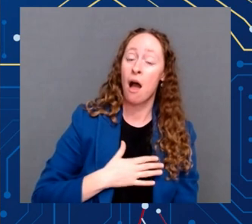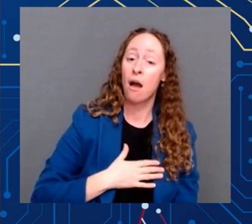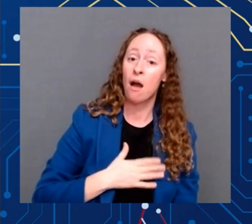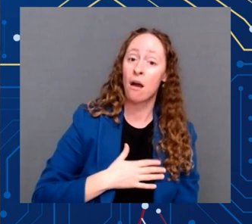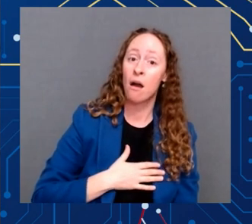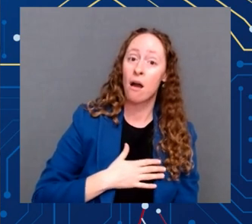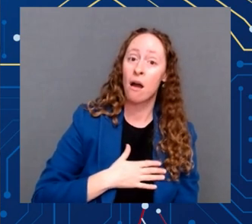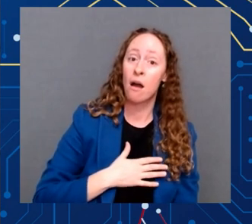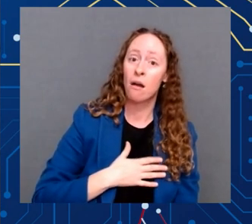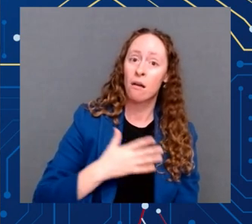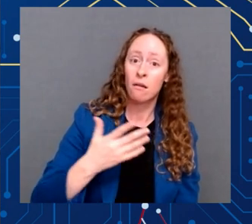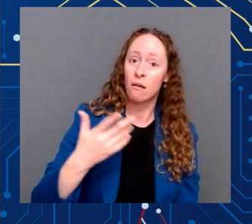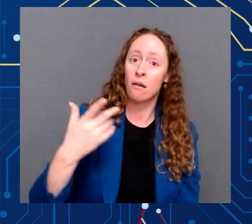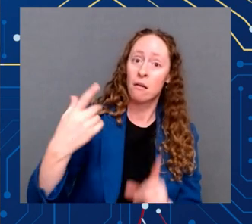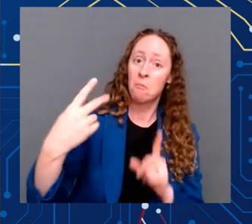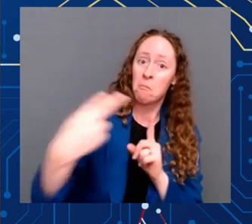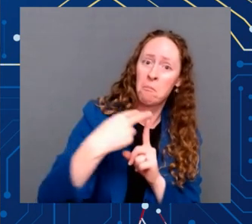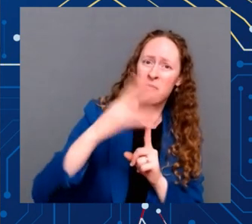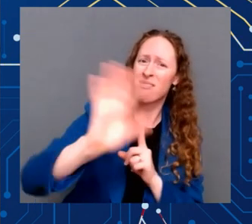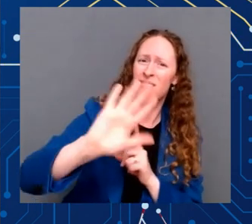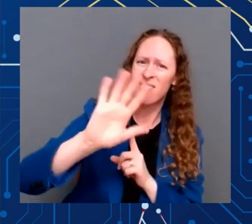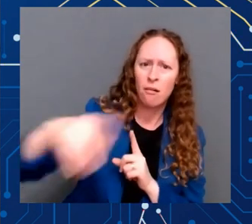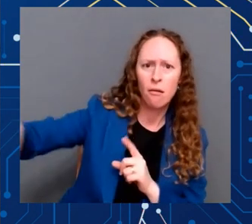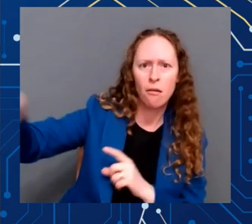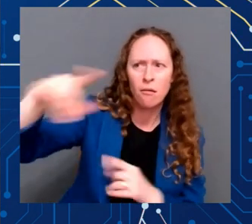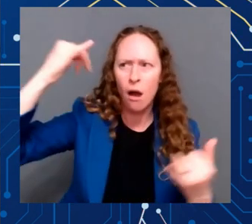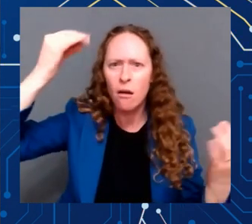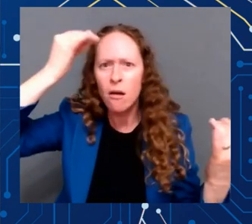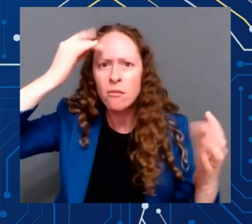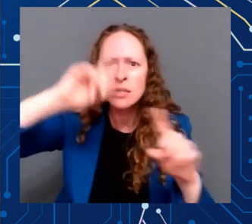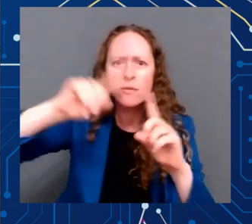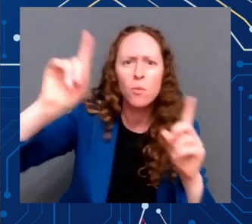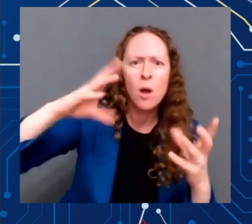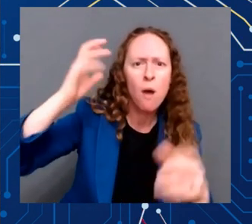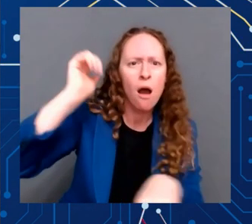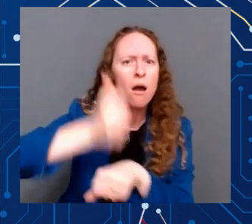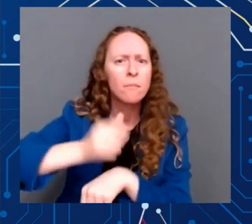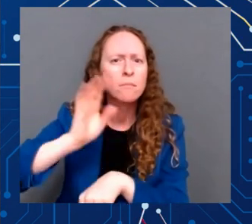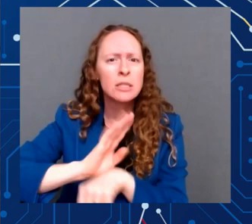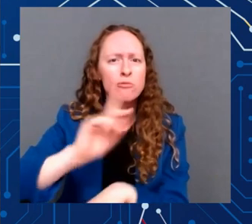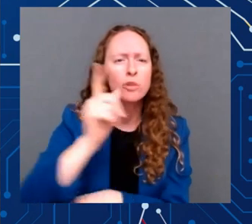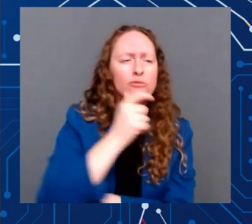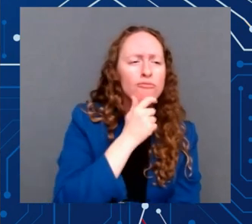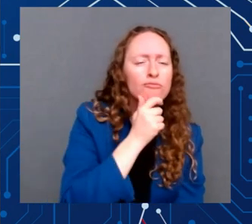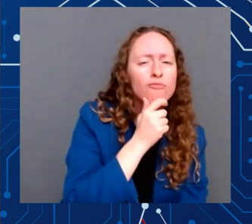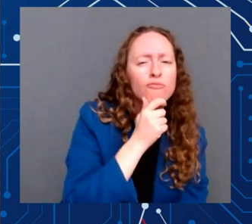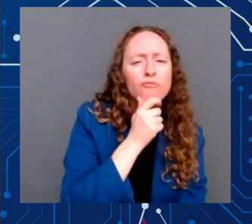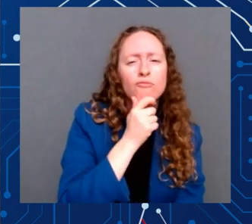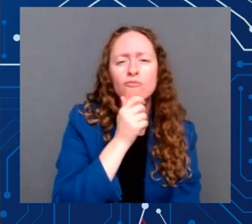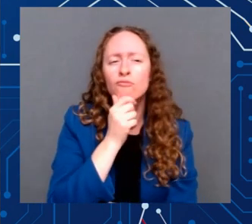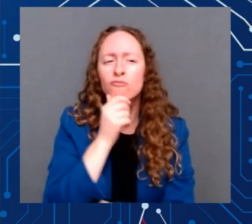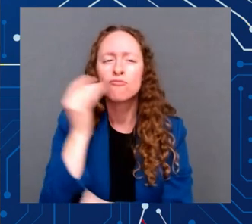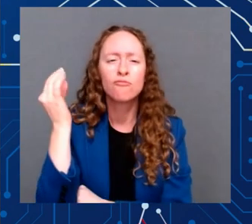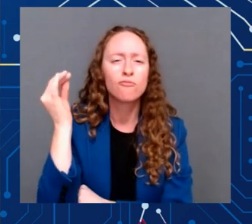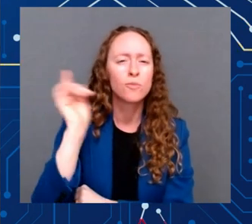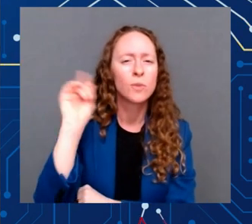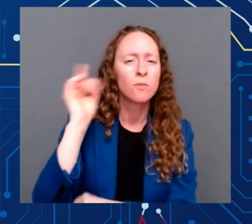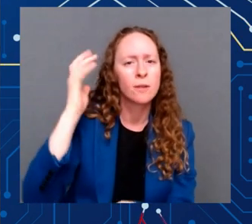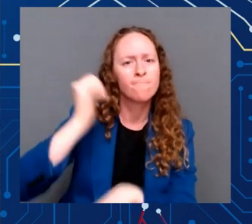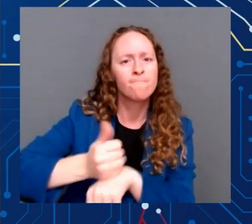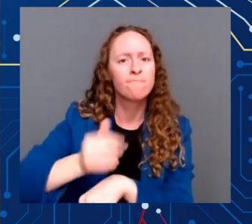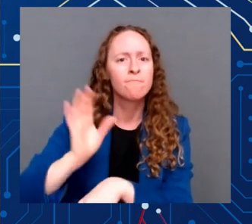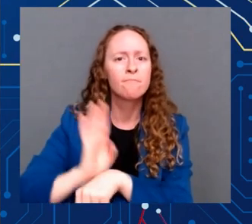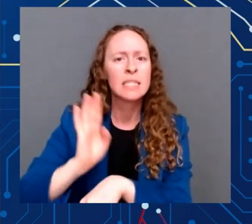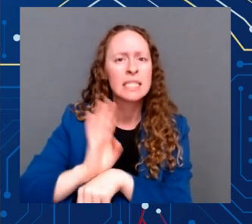these semiconductors. Many are foreigners making investments, companies making — deciding where in the world to go. And they've